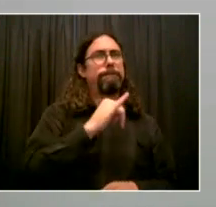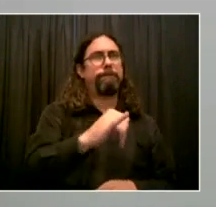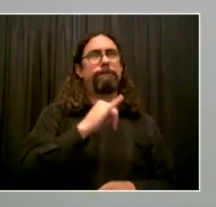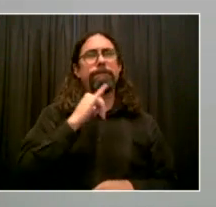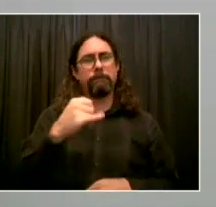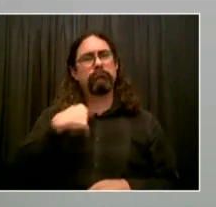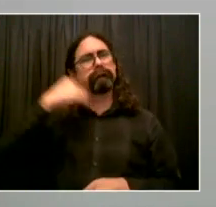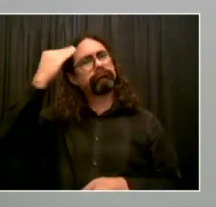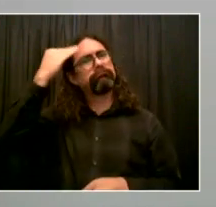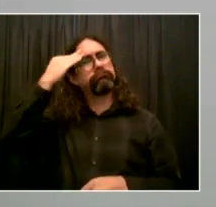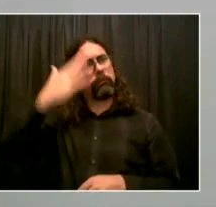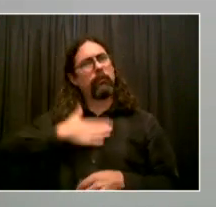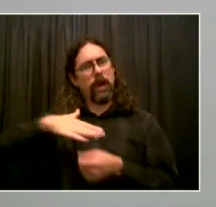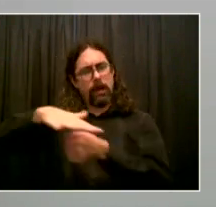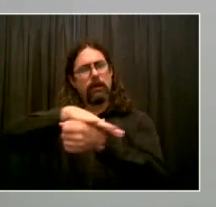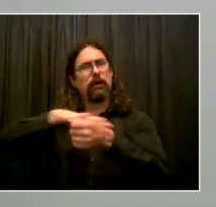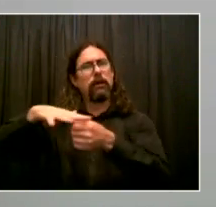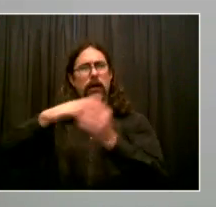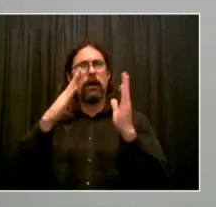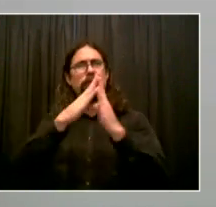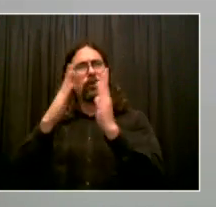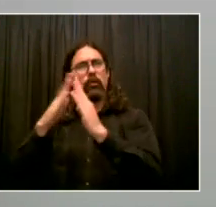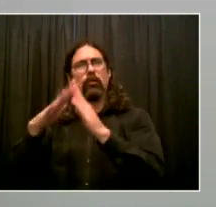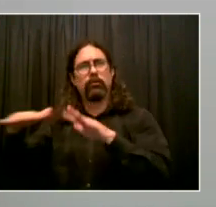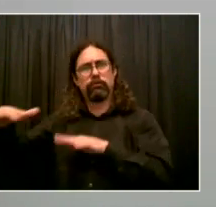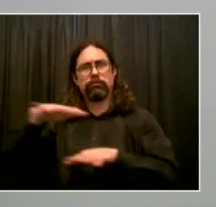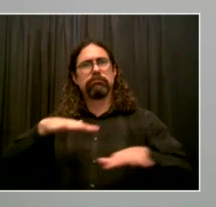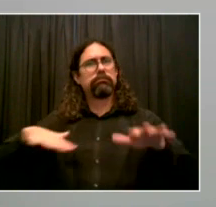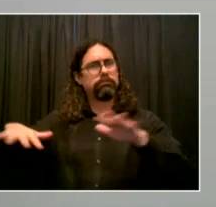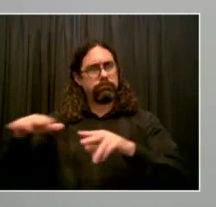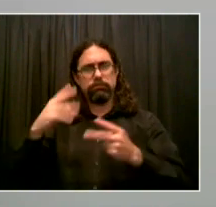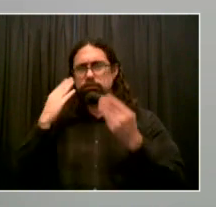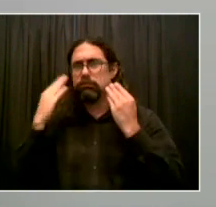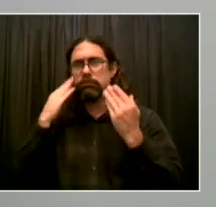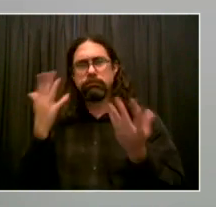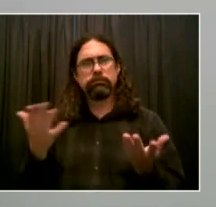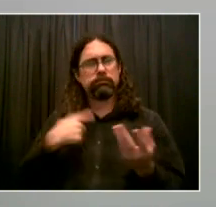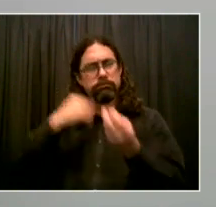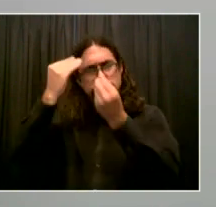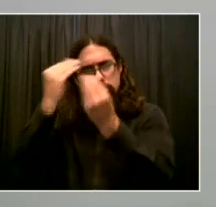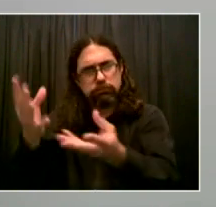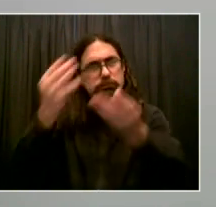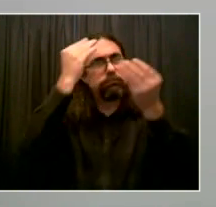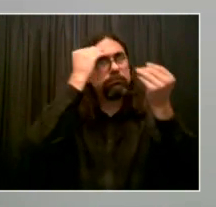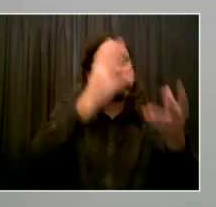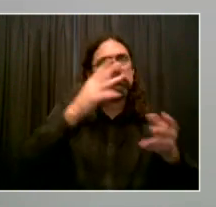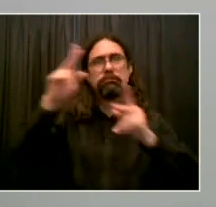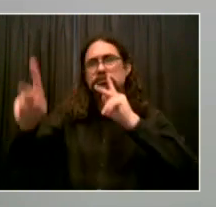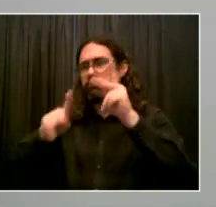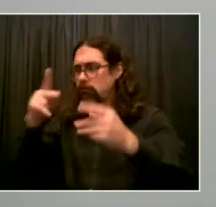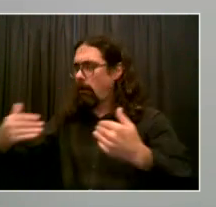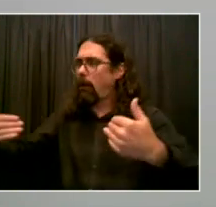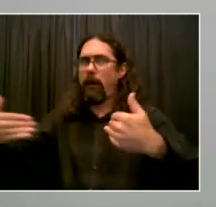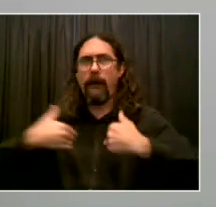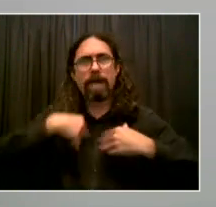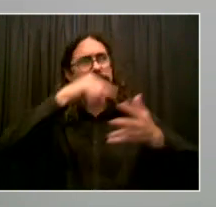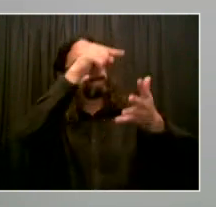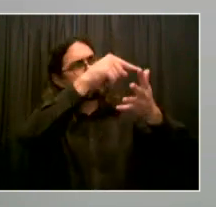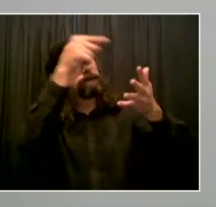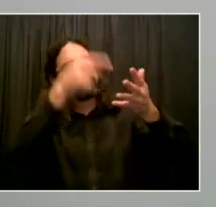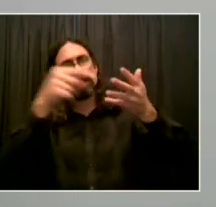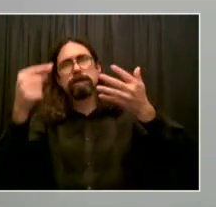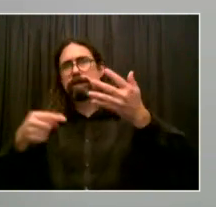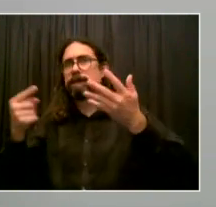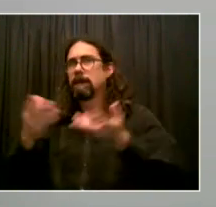food, income, housing, housing, aid, and more other supported services that are available in our community.